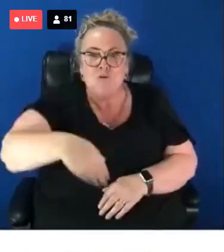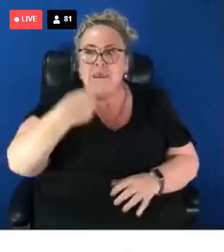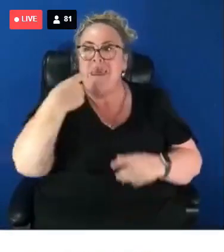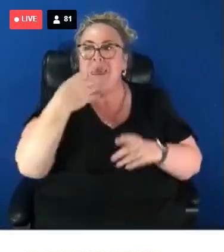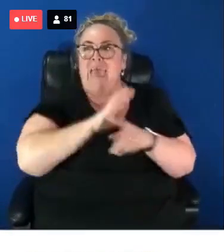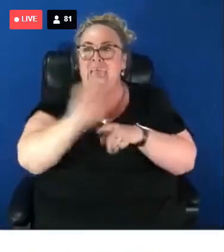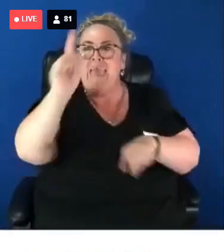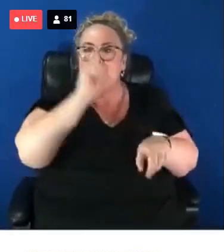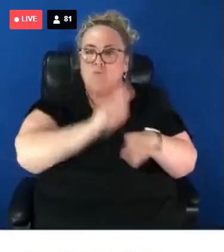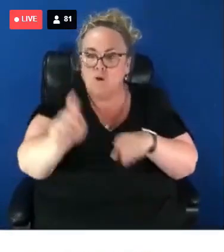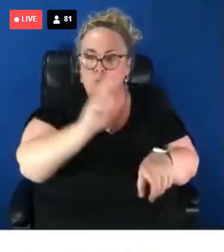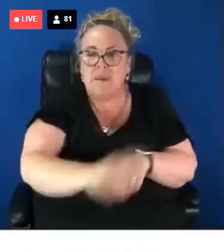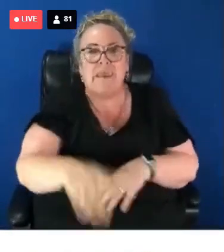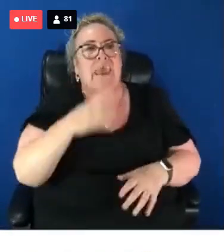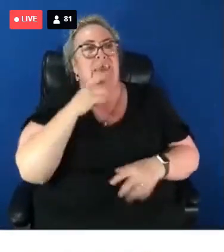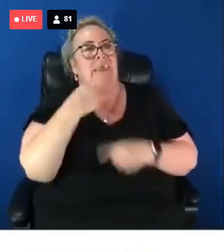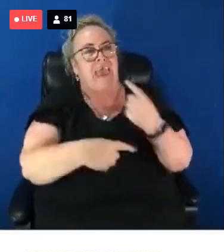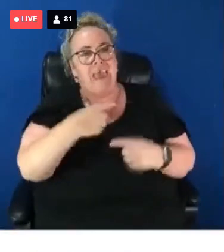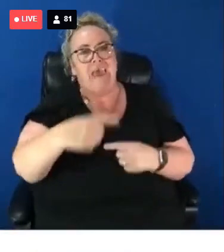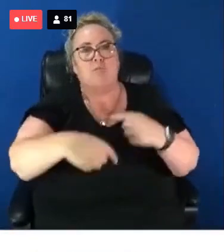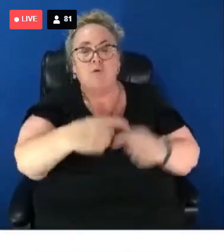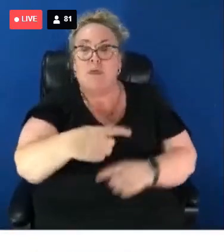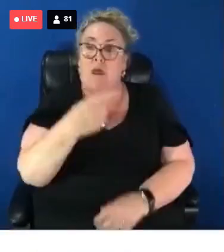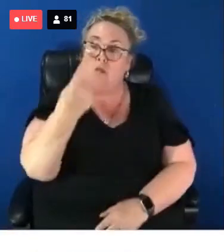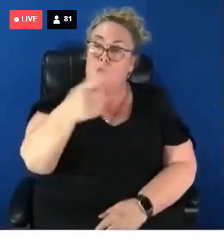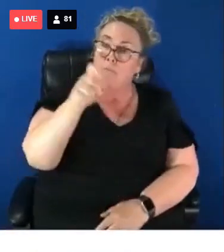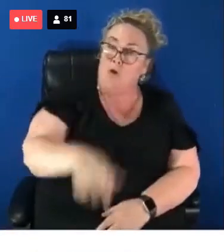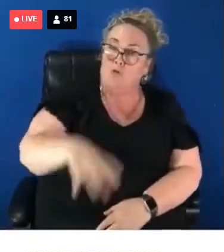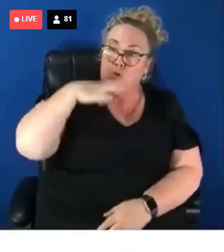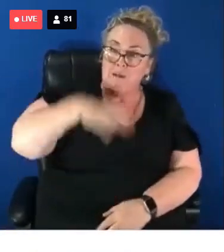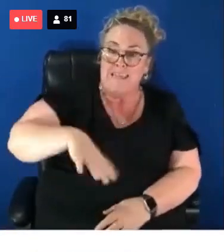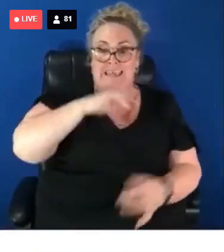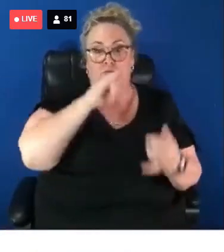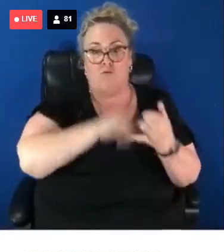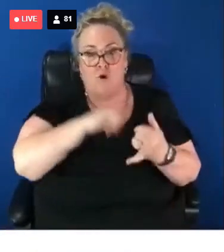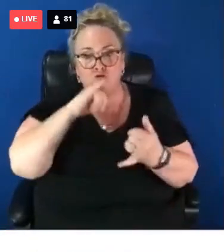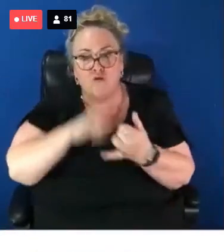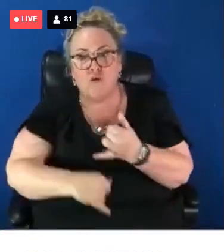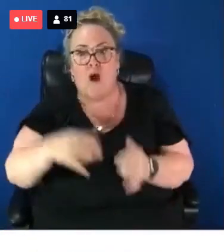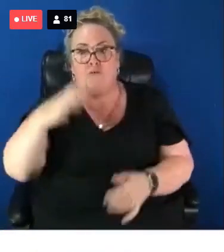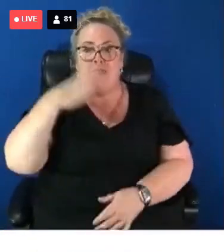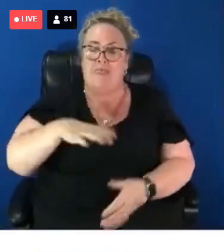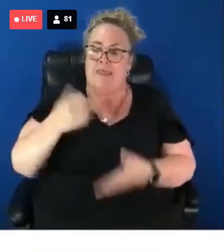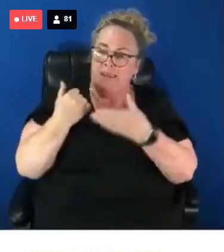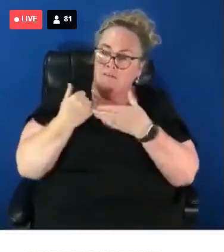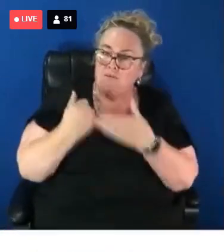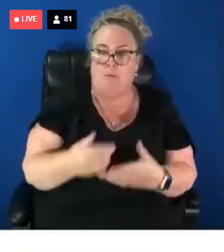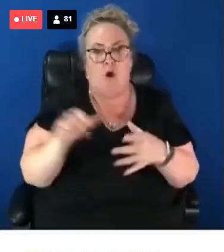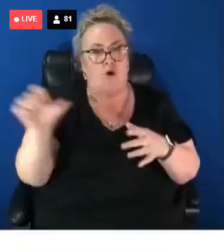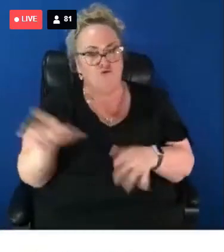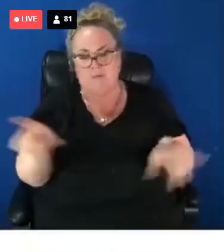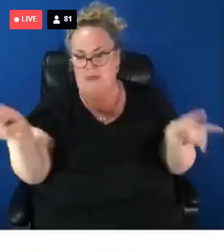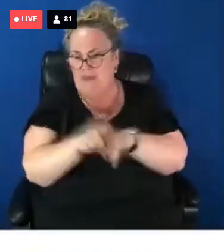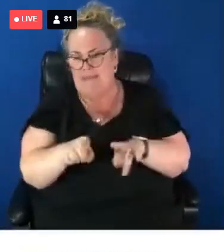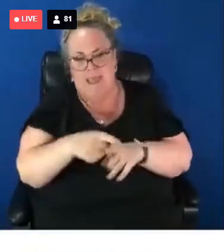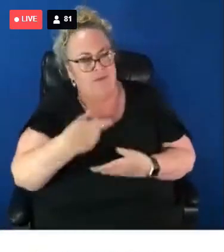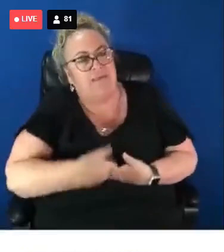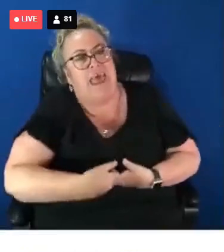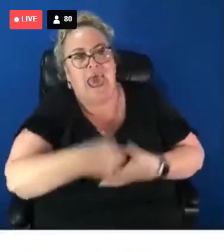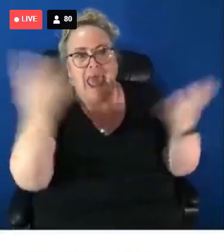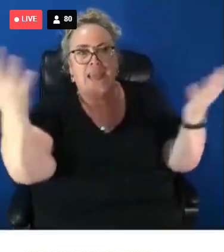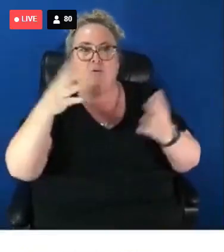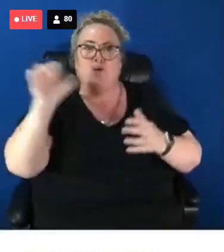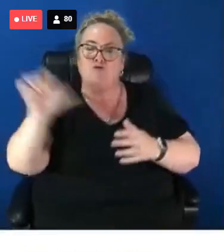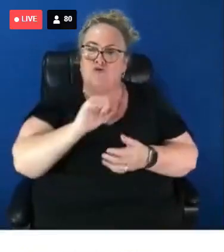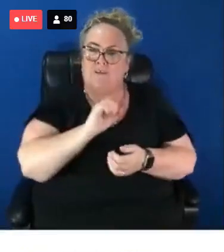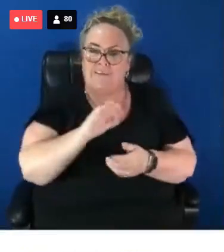Those who need Social Security and the provision of Social Security should be able to get it in the same way that everyone should be able to access free healthcare,